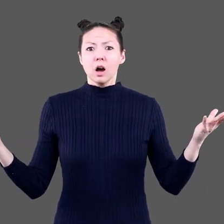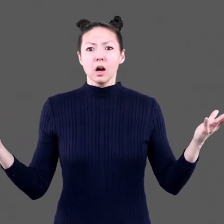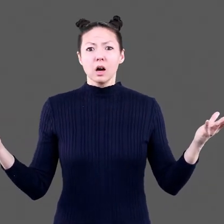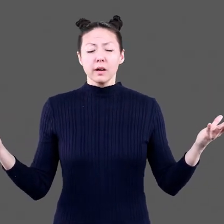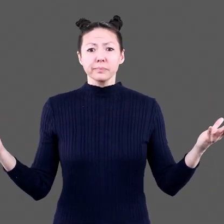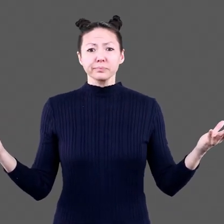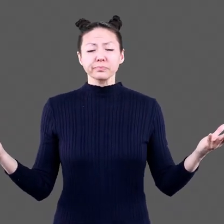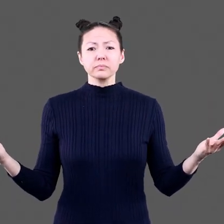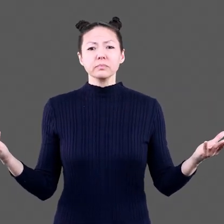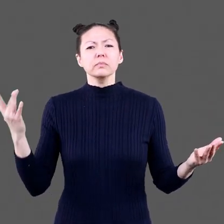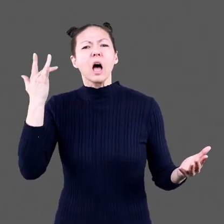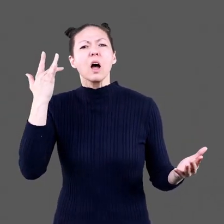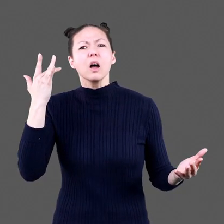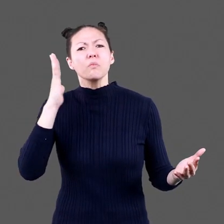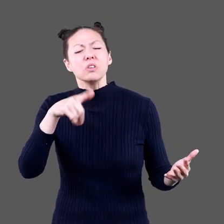gapes